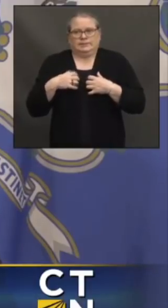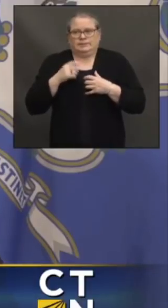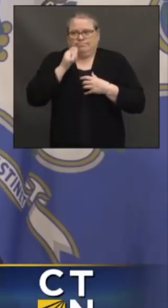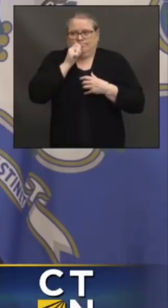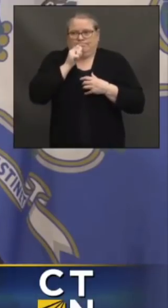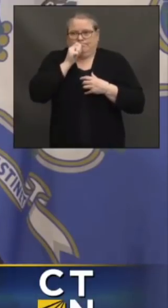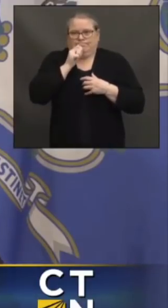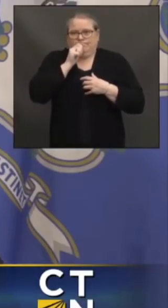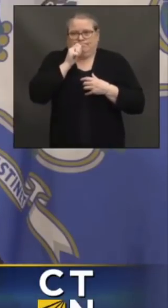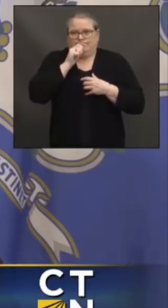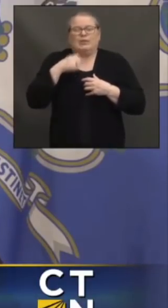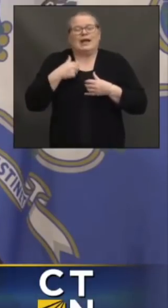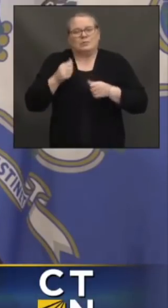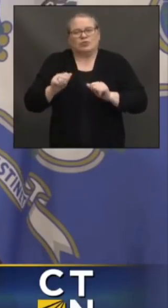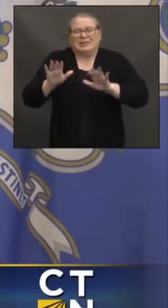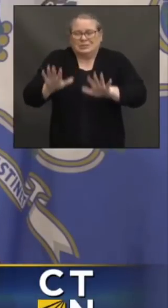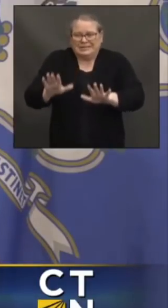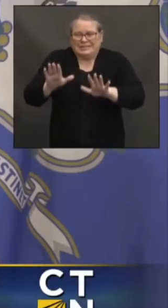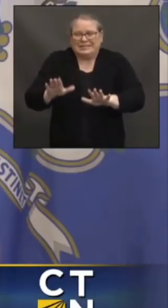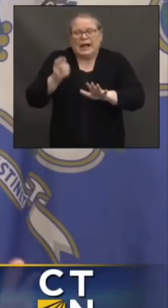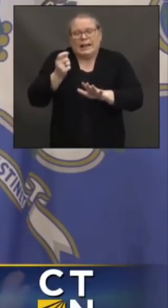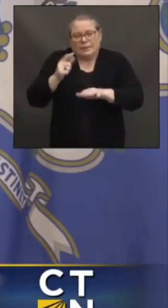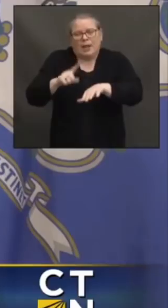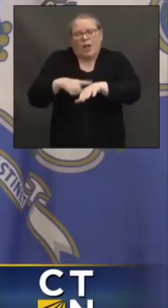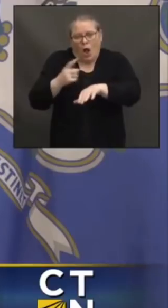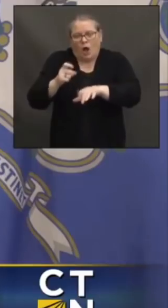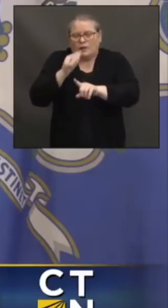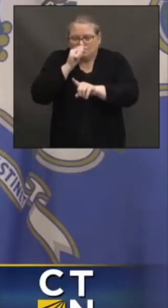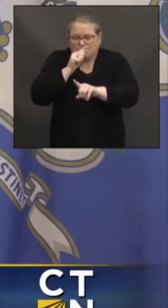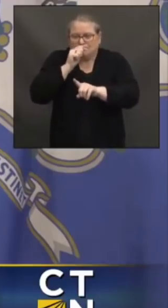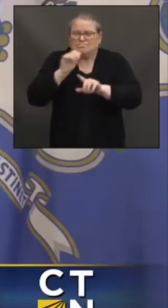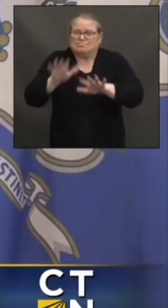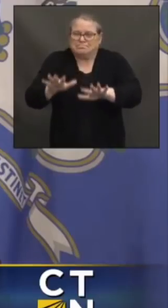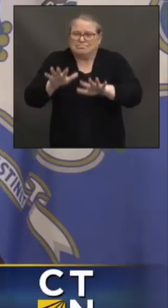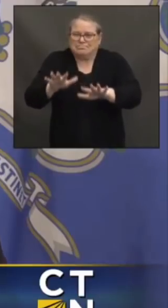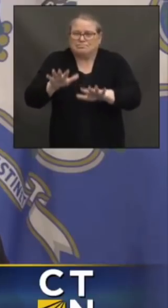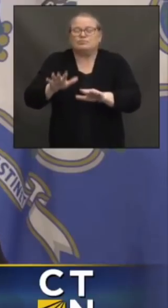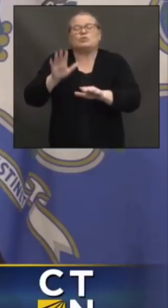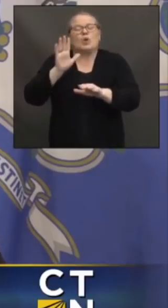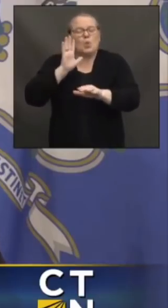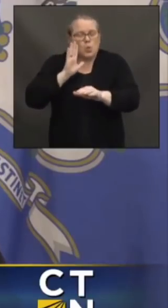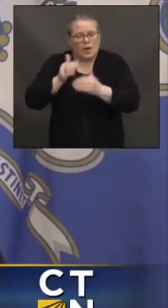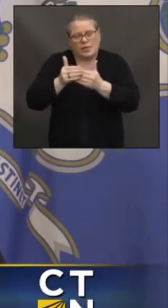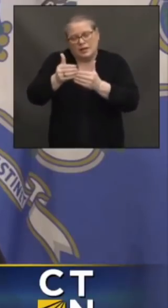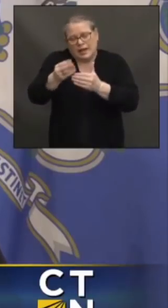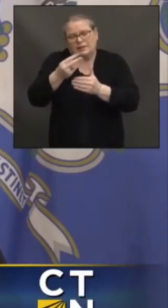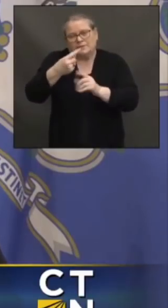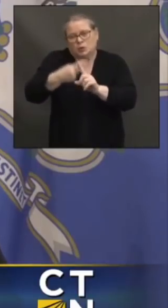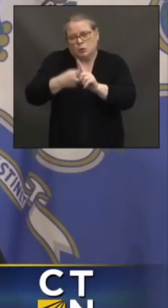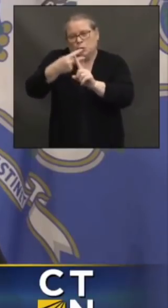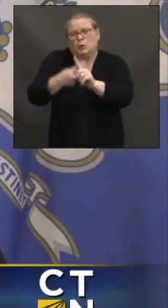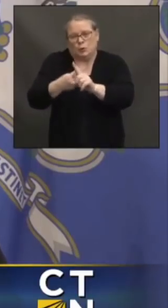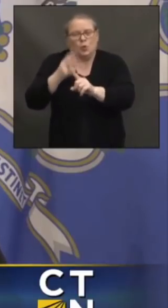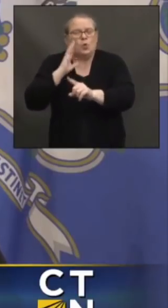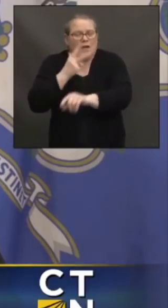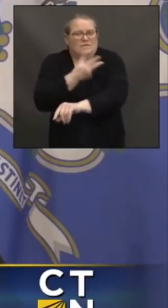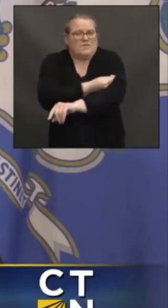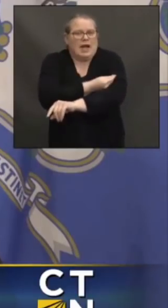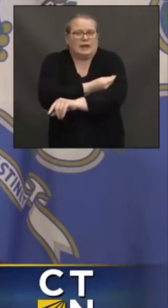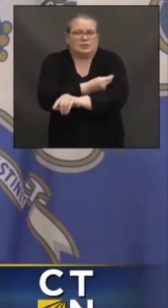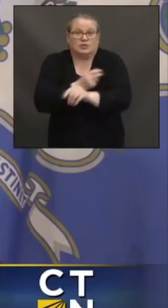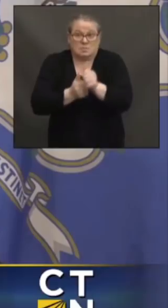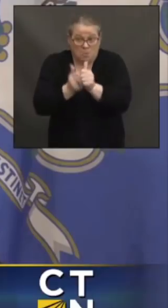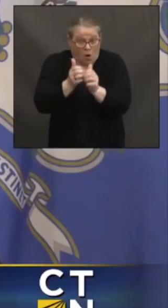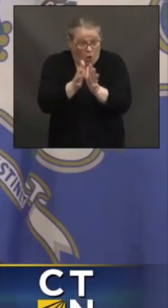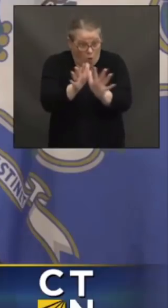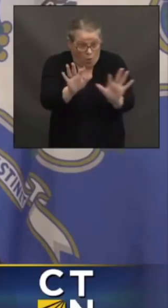cool things down a little bit longer. We're going to have overwhelming vaccination over the next few months. And that's what we got